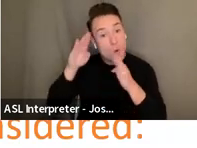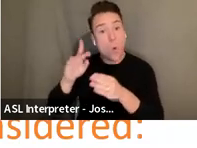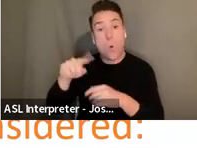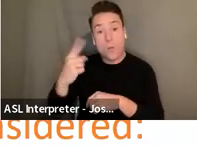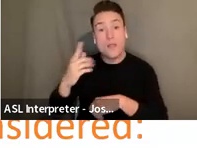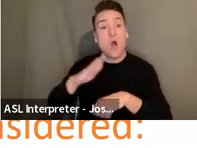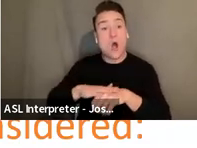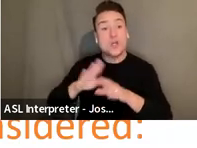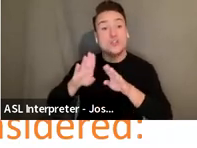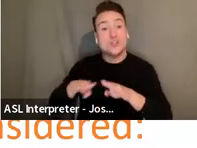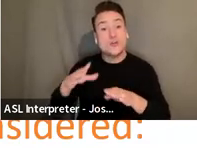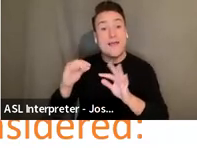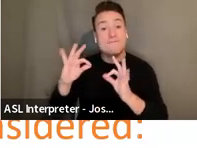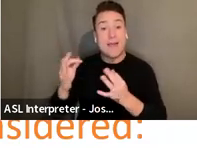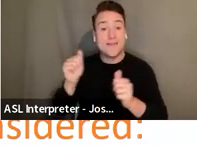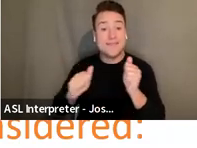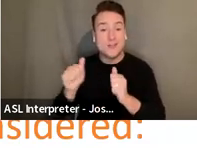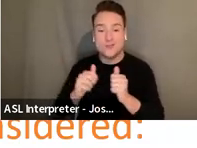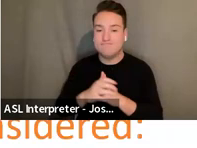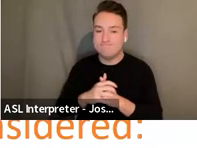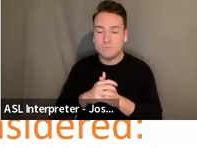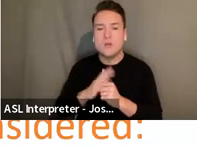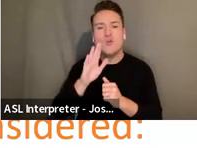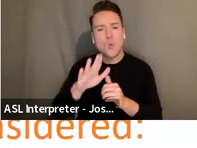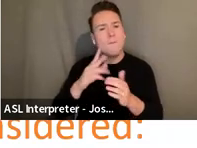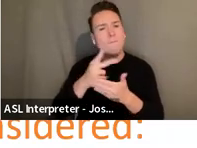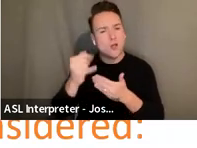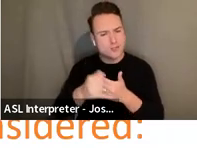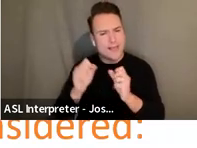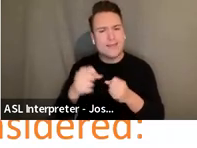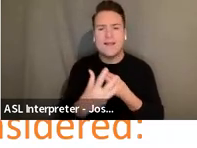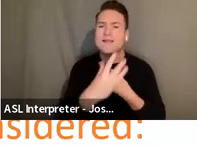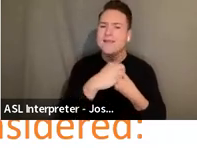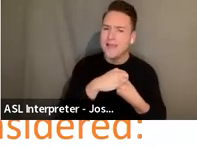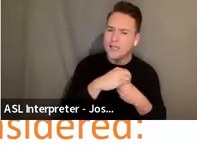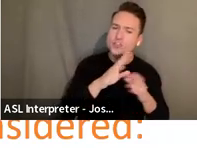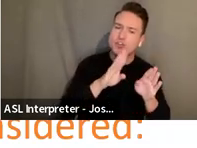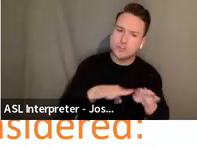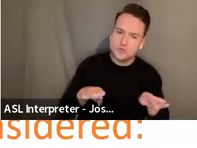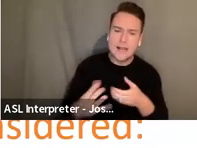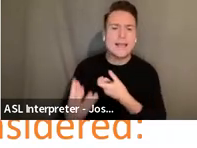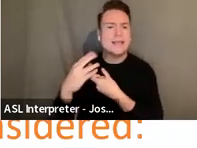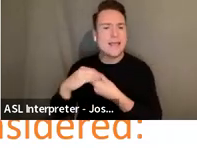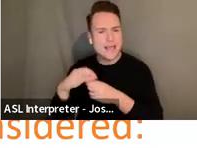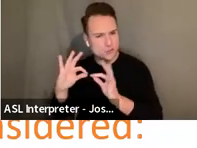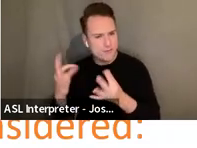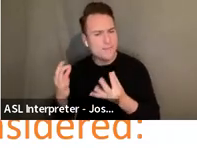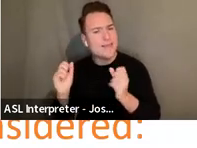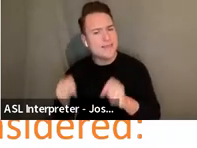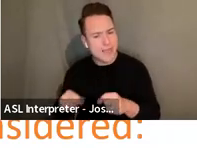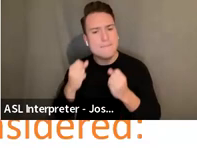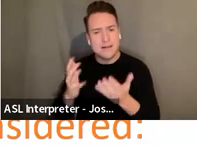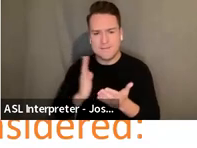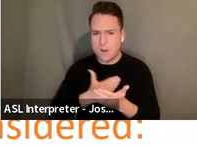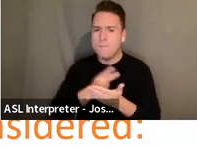theatre. Your project can engage children and can engage families. And many of our projects have in the